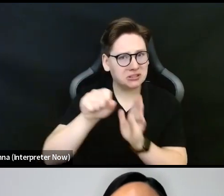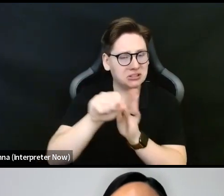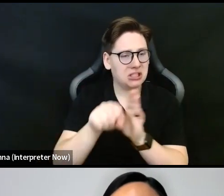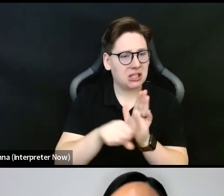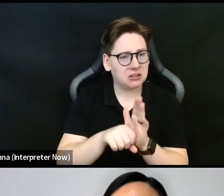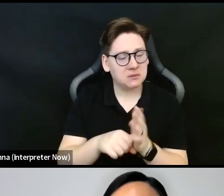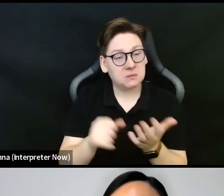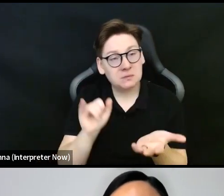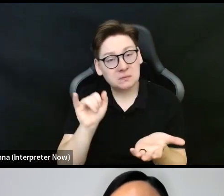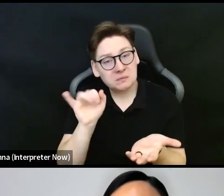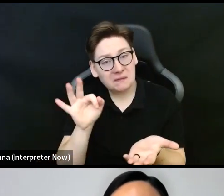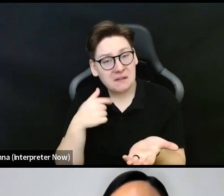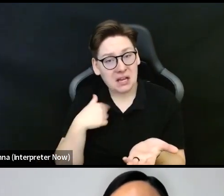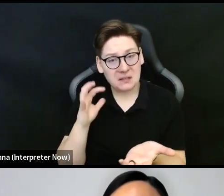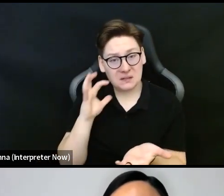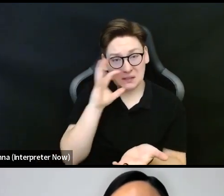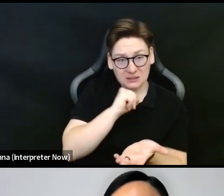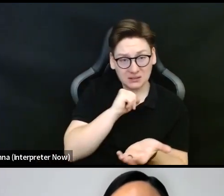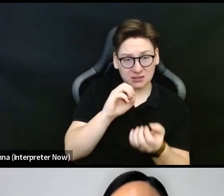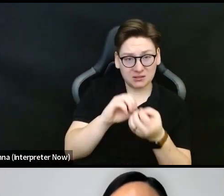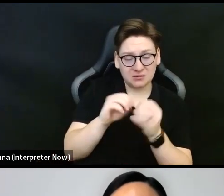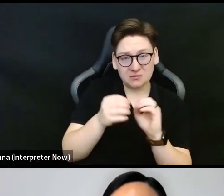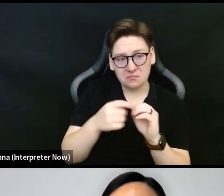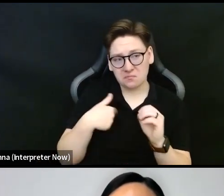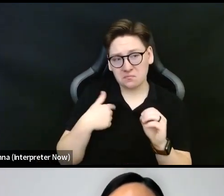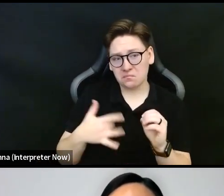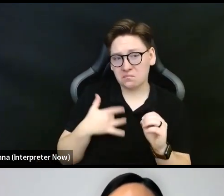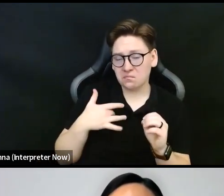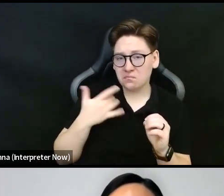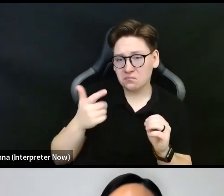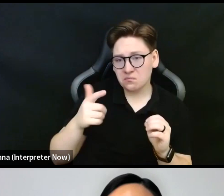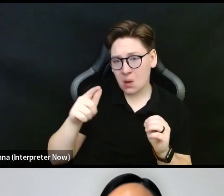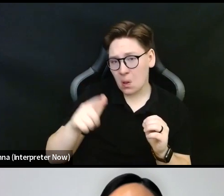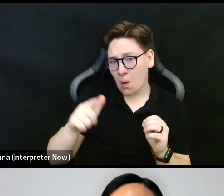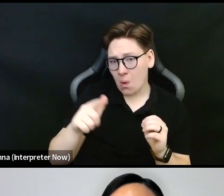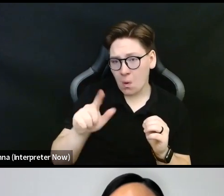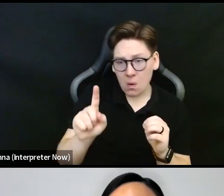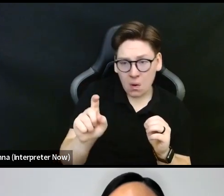put a number on it, I would say in the low hundreds, maybe.